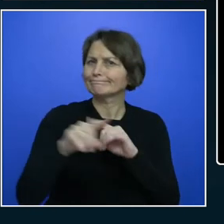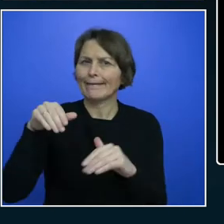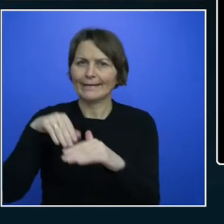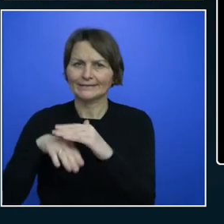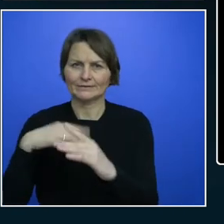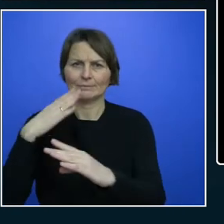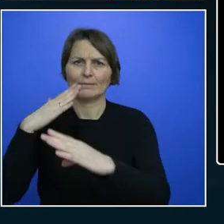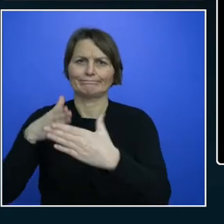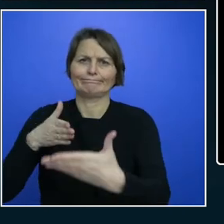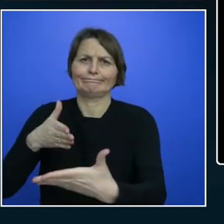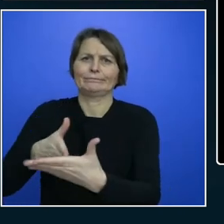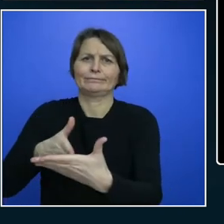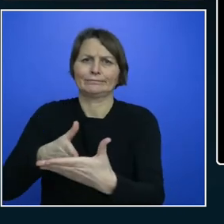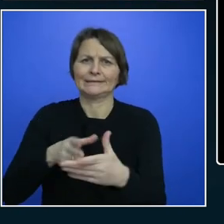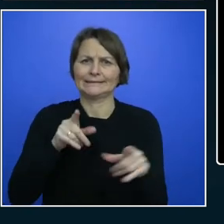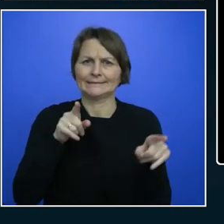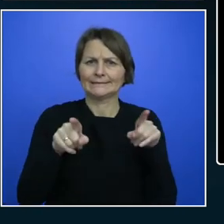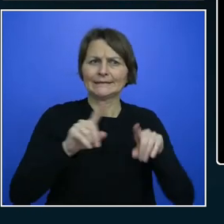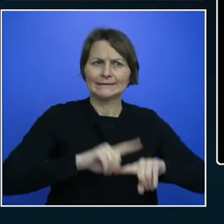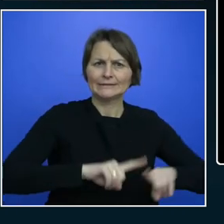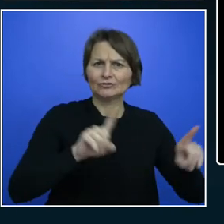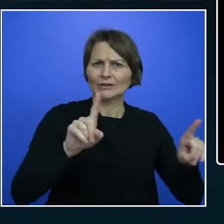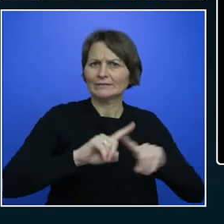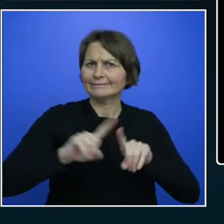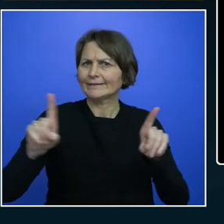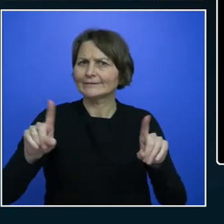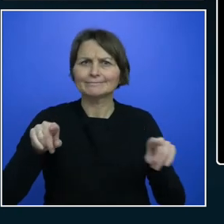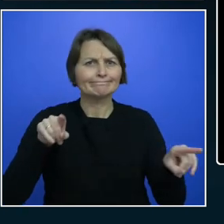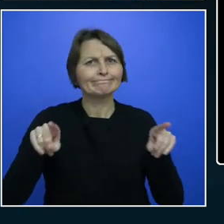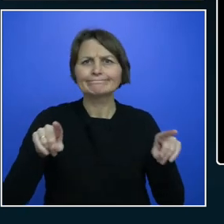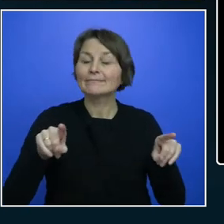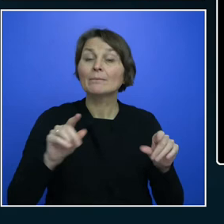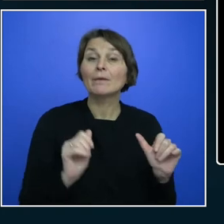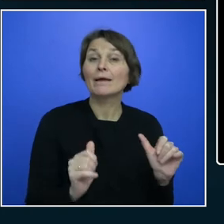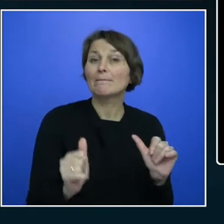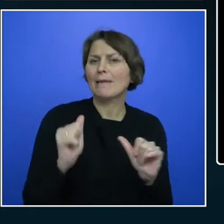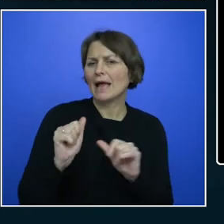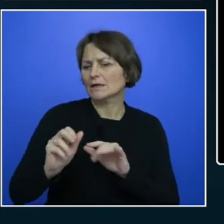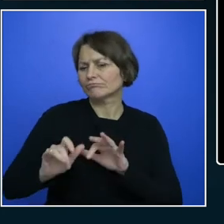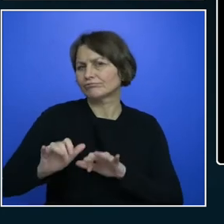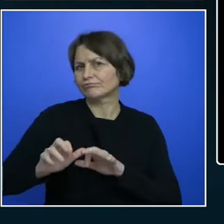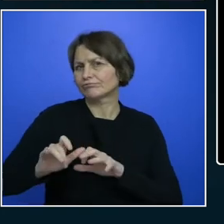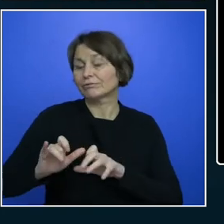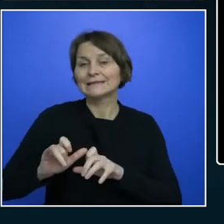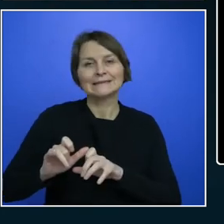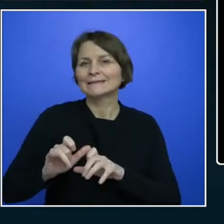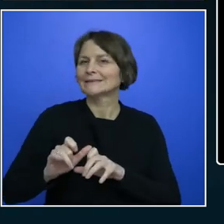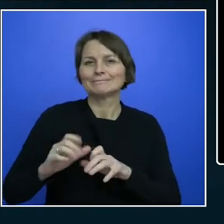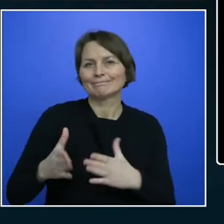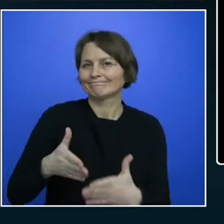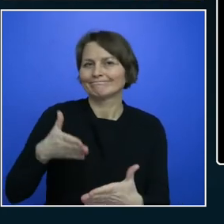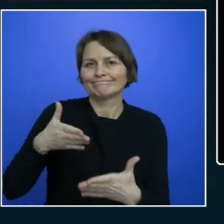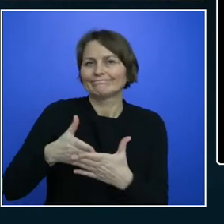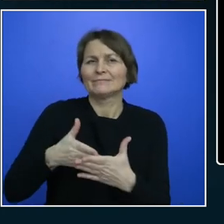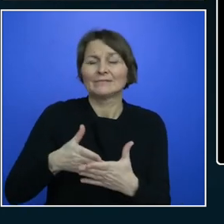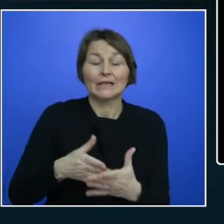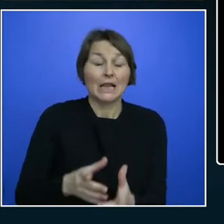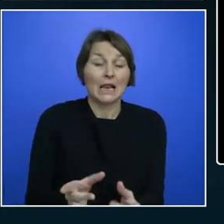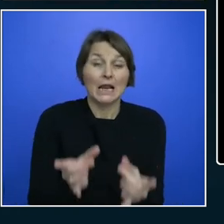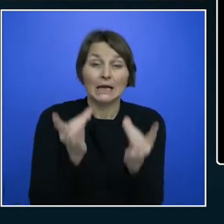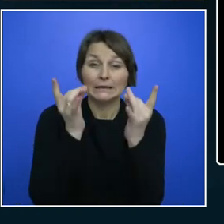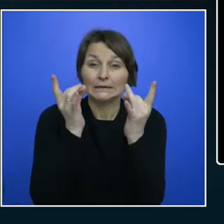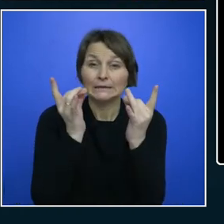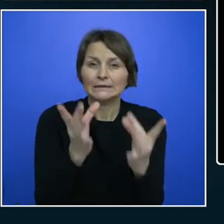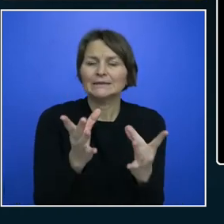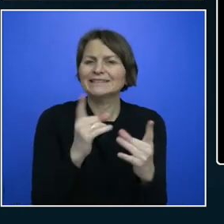And you notice there isn't any change, though, because what people have done in the background, they've made the page inaccessible by doing horrible things. They've removed tab